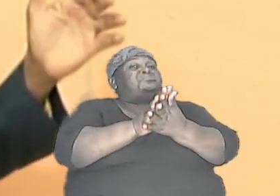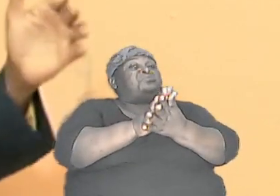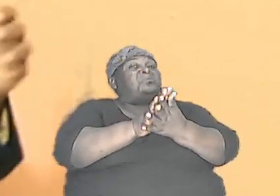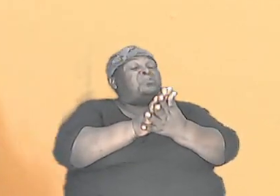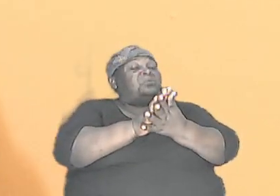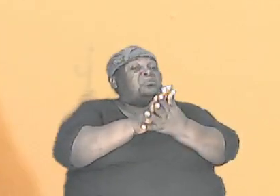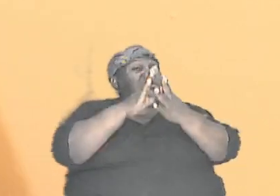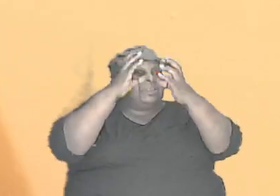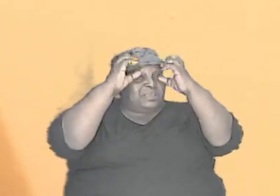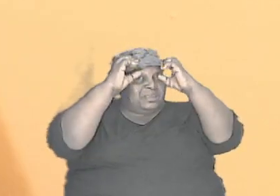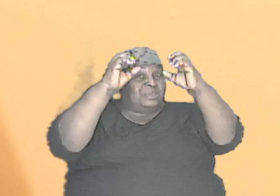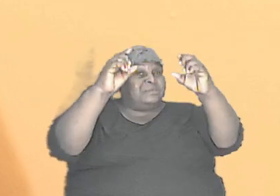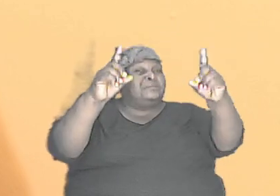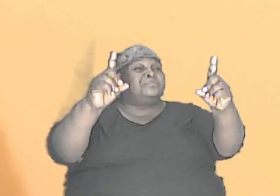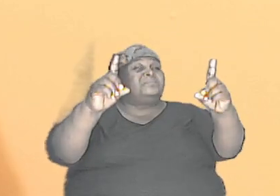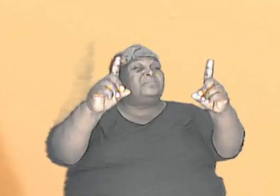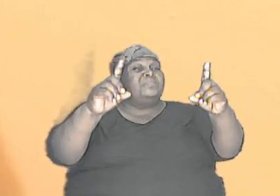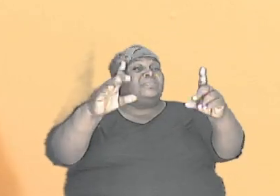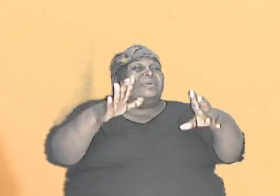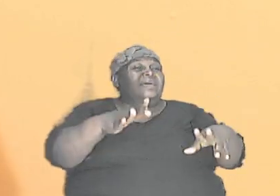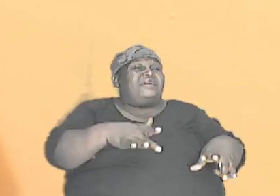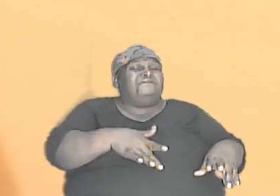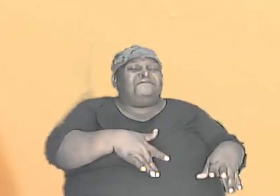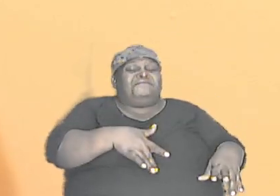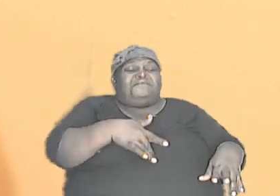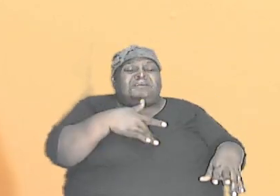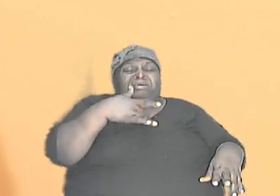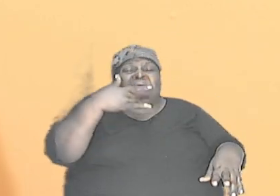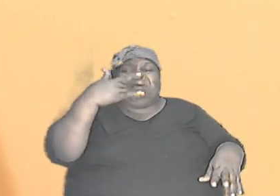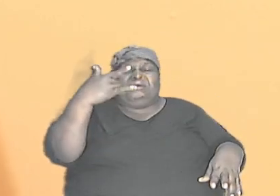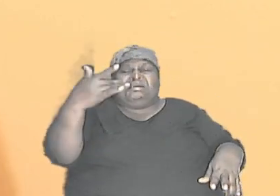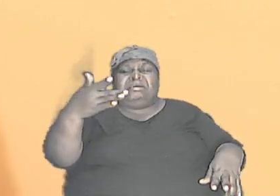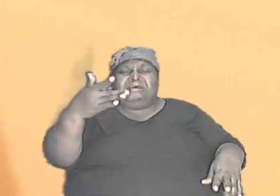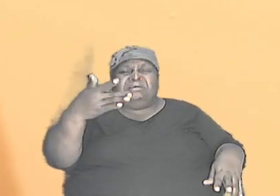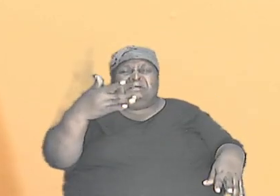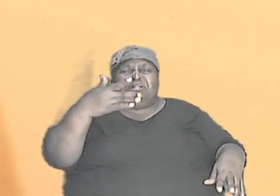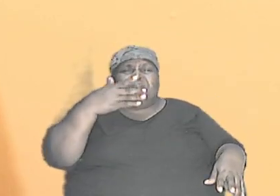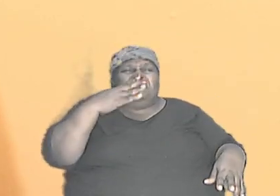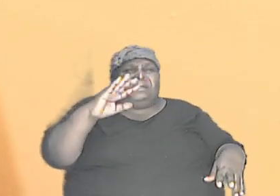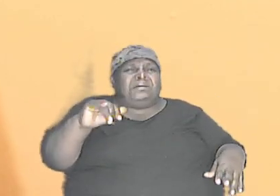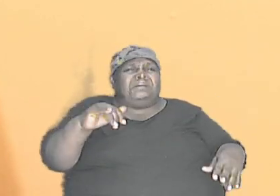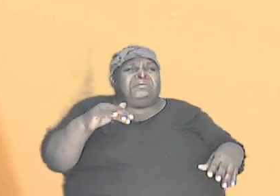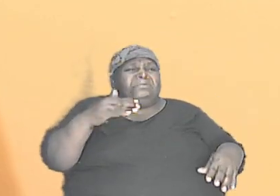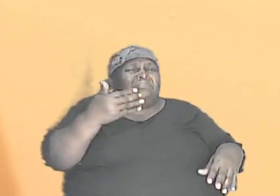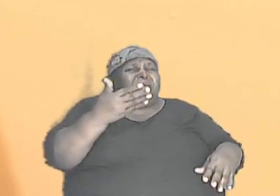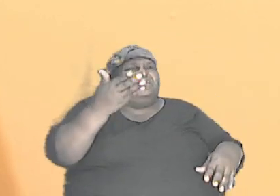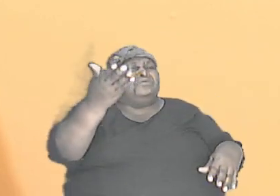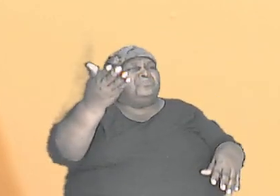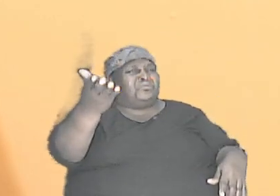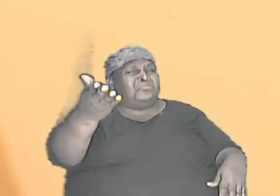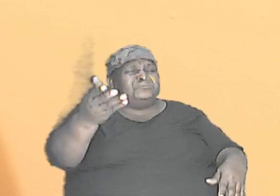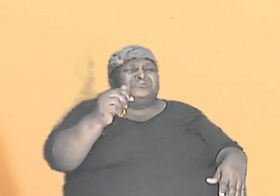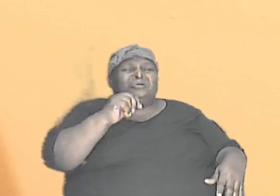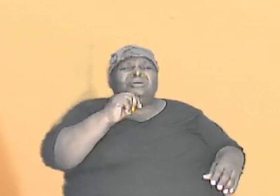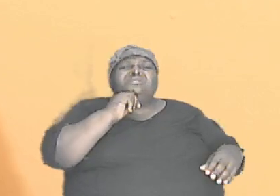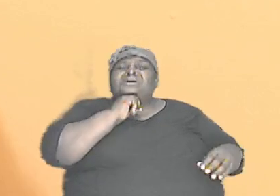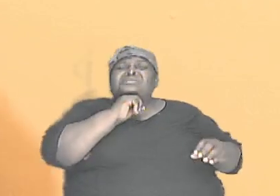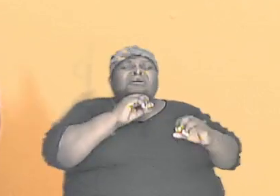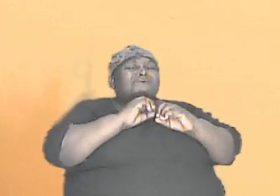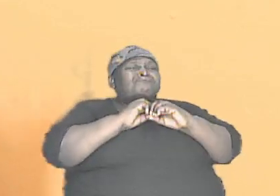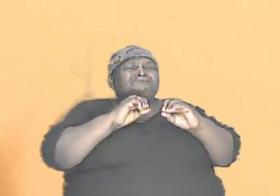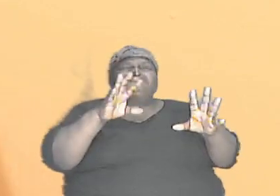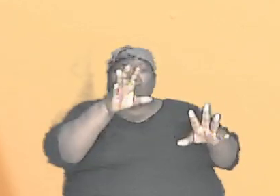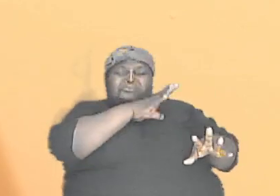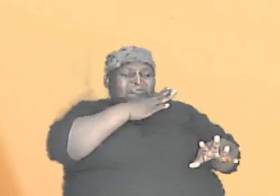across the world, and feel intimidated by those that are non-Christians but